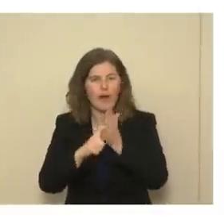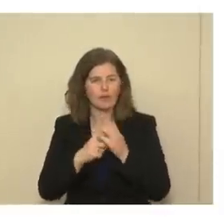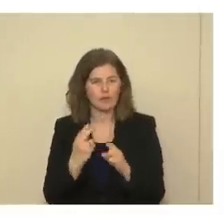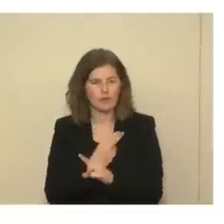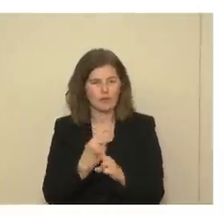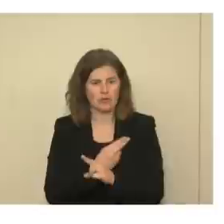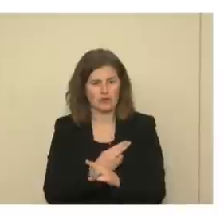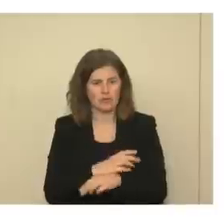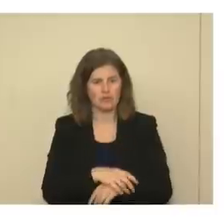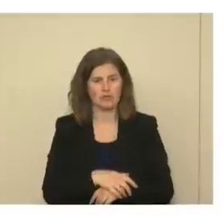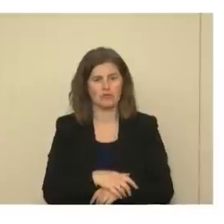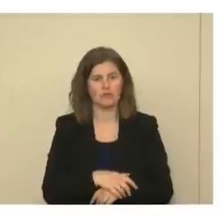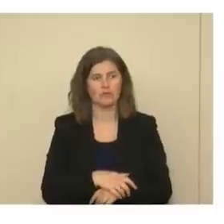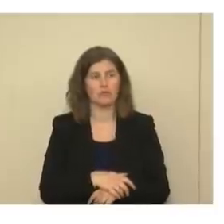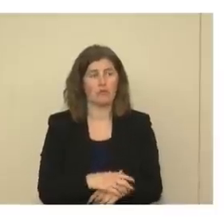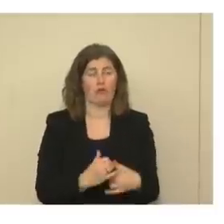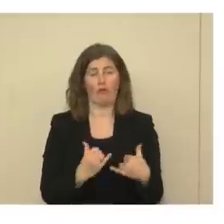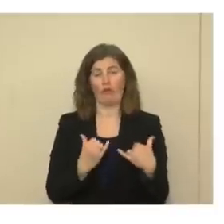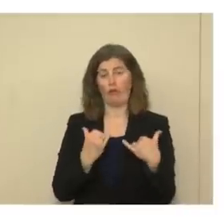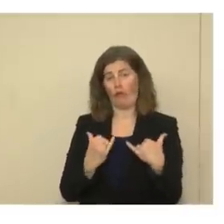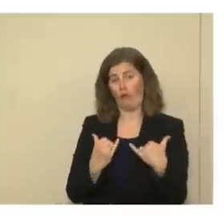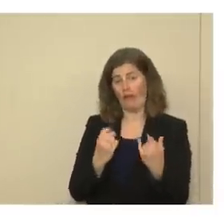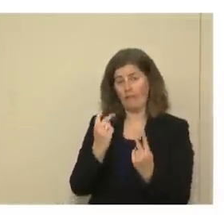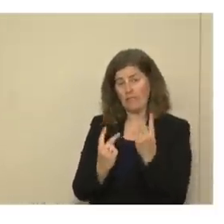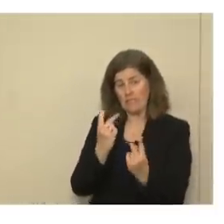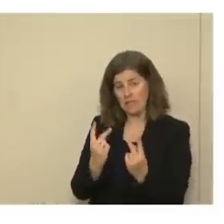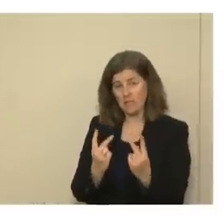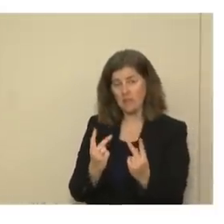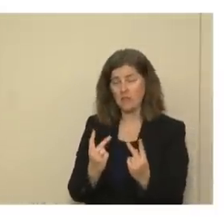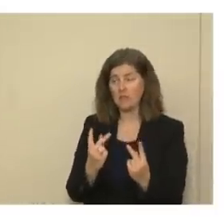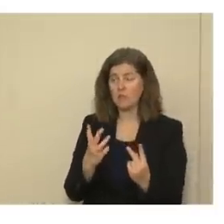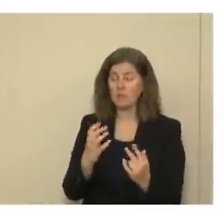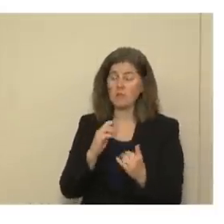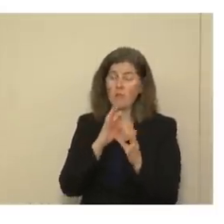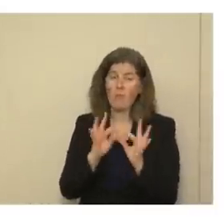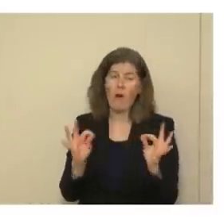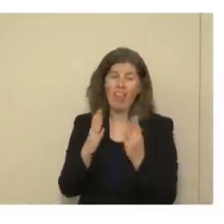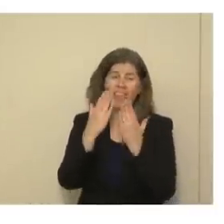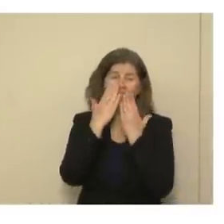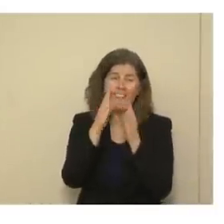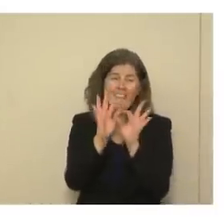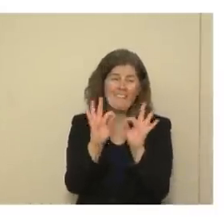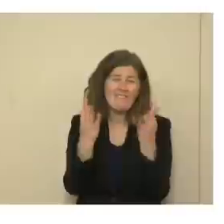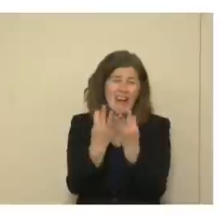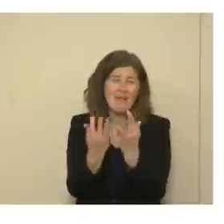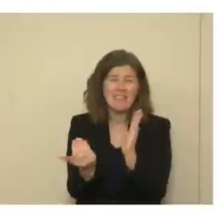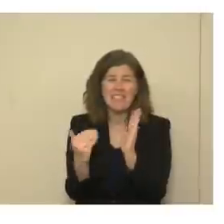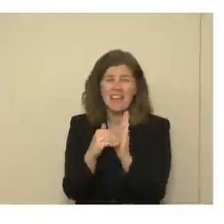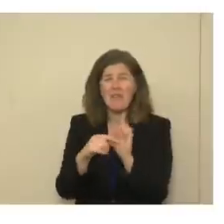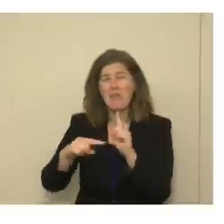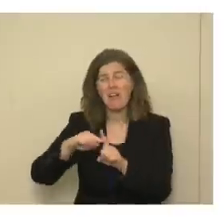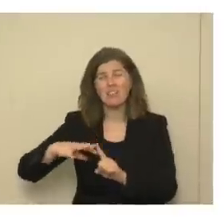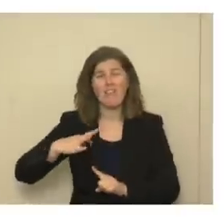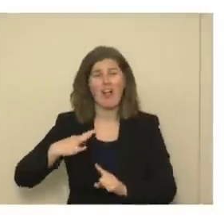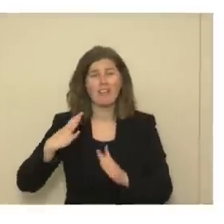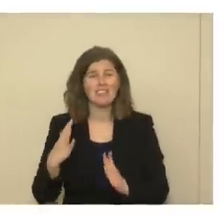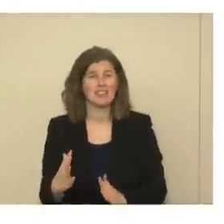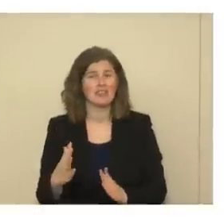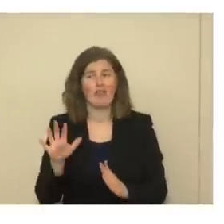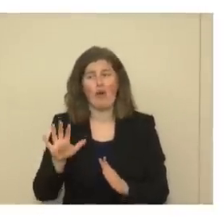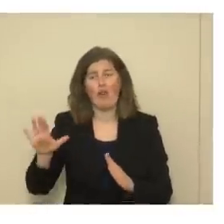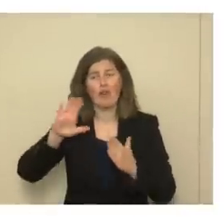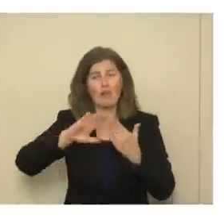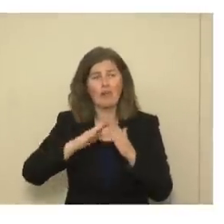Existing visitation, and this is so important, is that we'd like to thank families again as well as volunteers in the